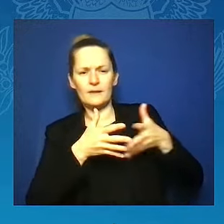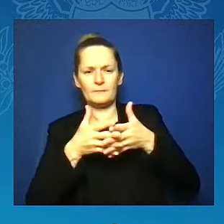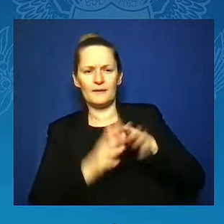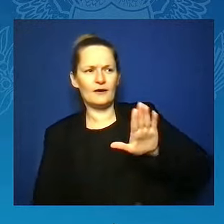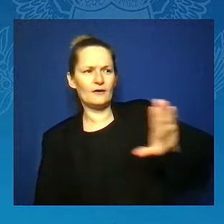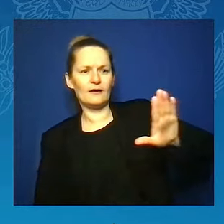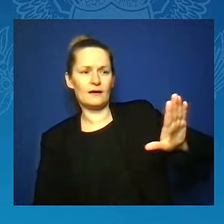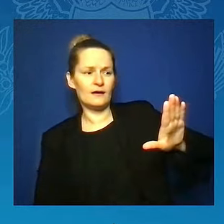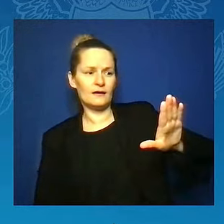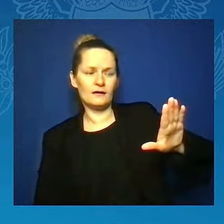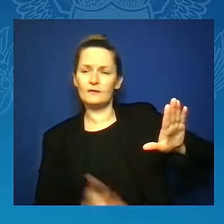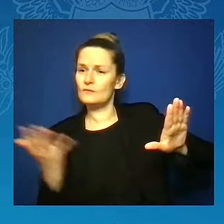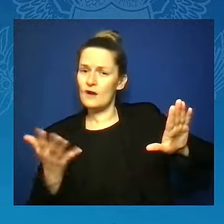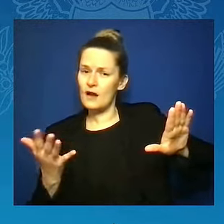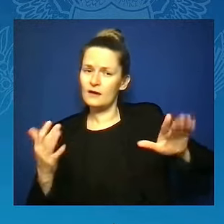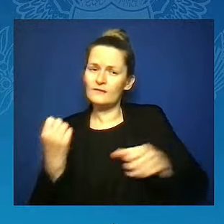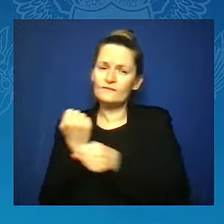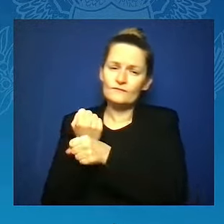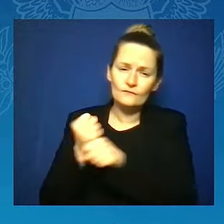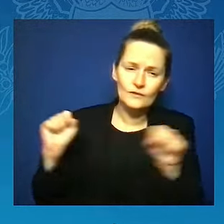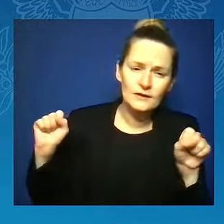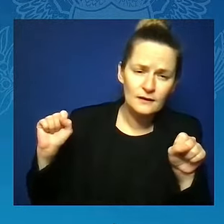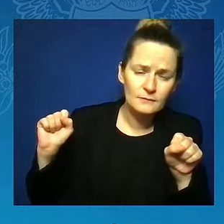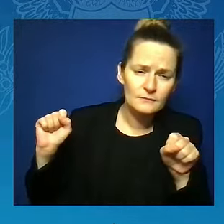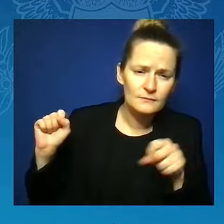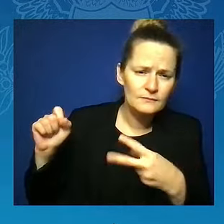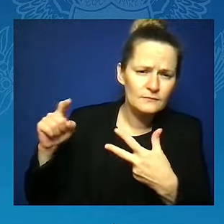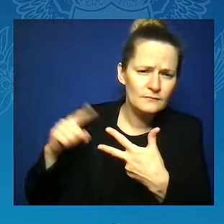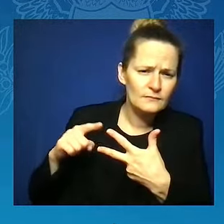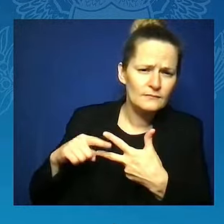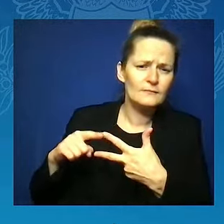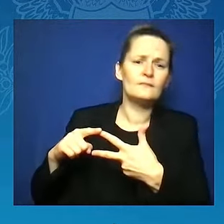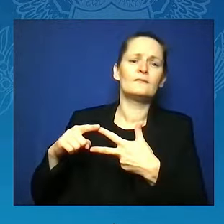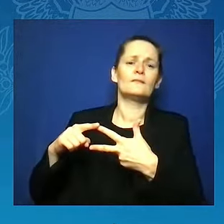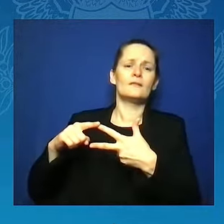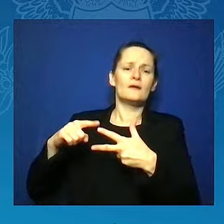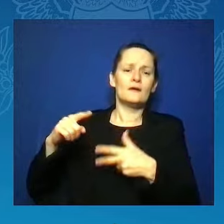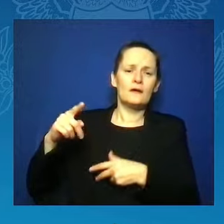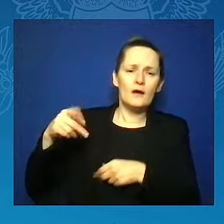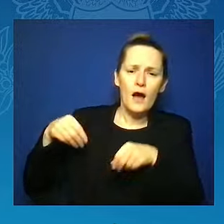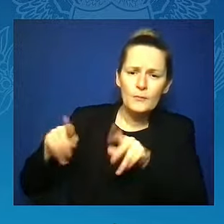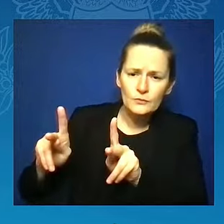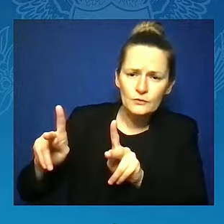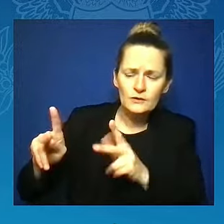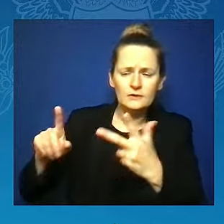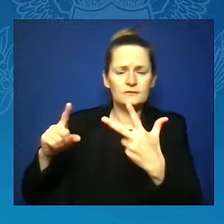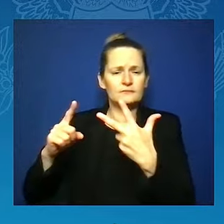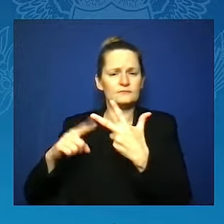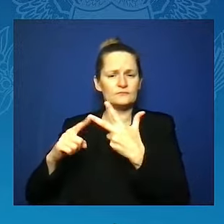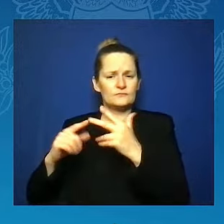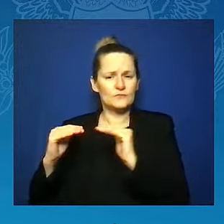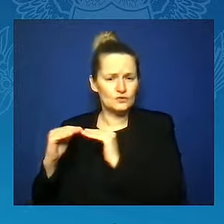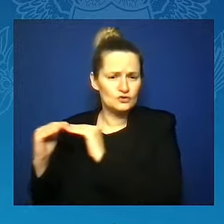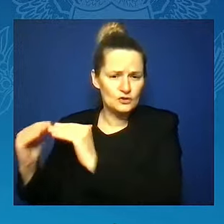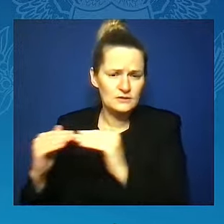justice. Not for some, but for all. And for generations,